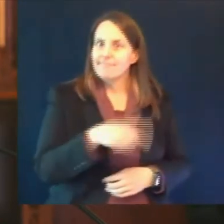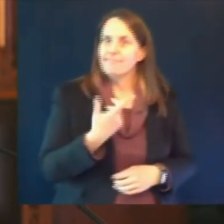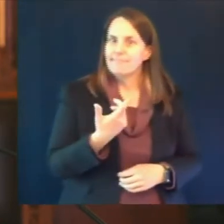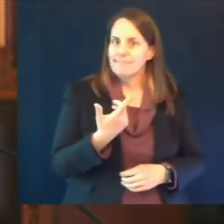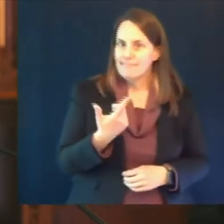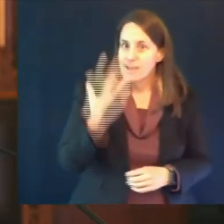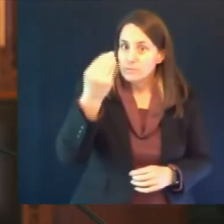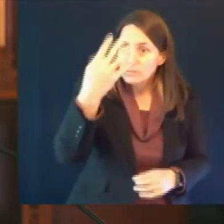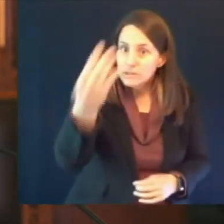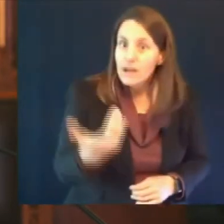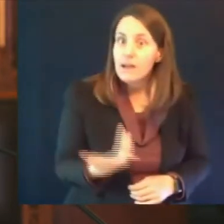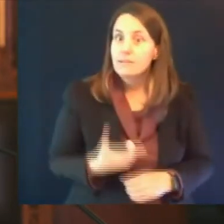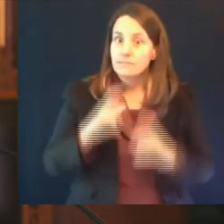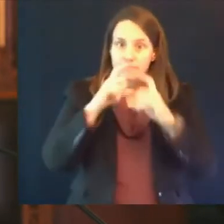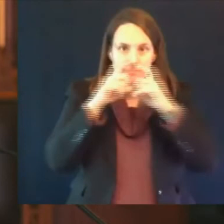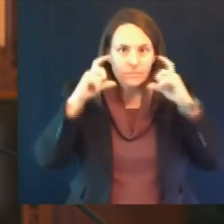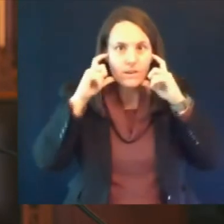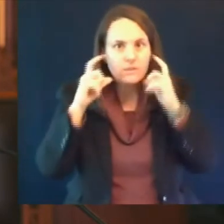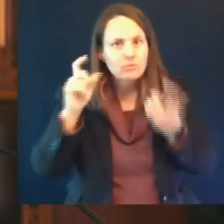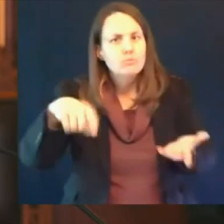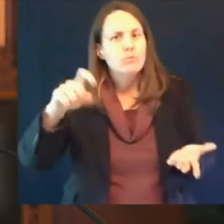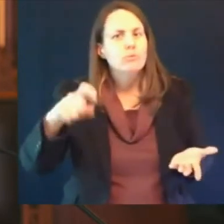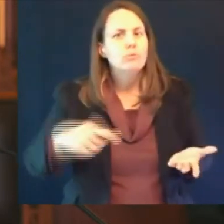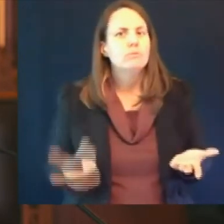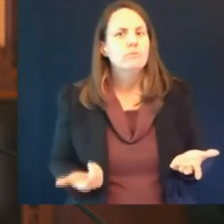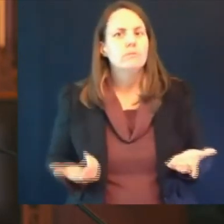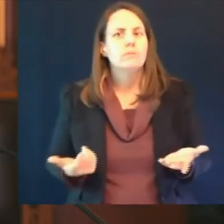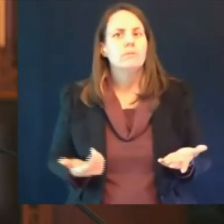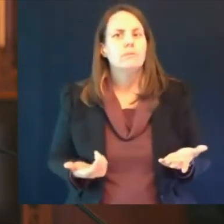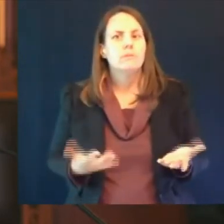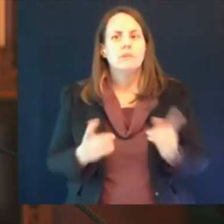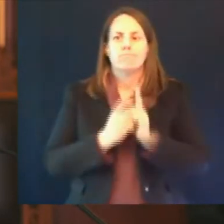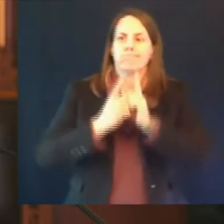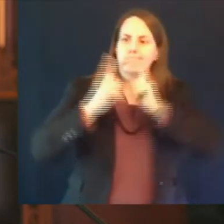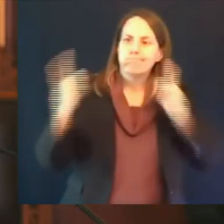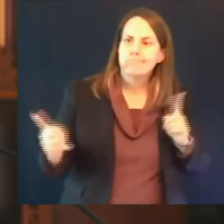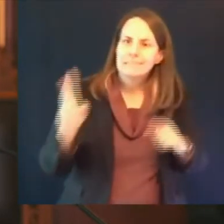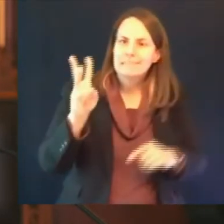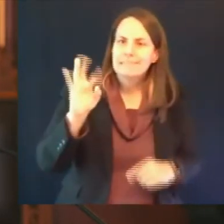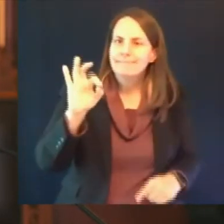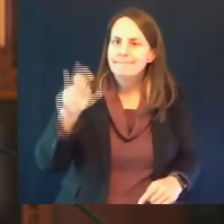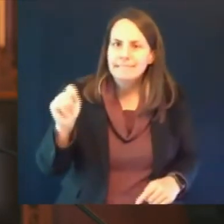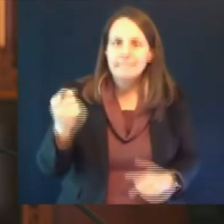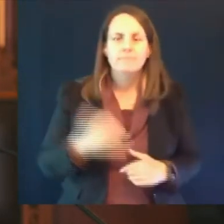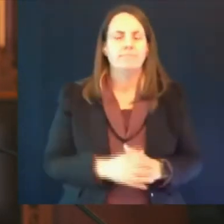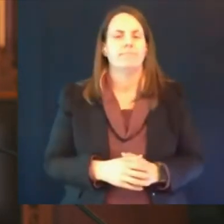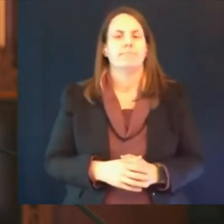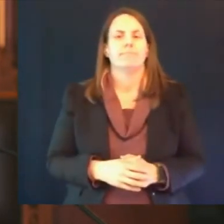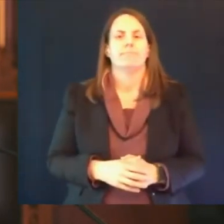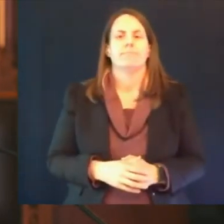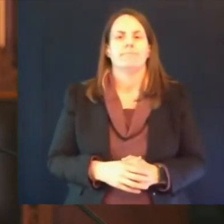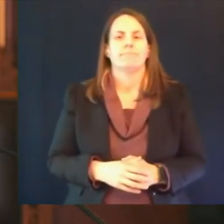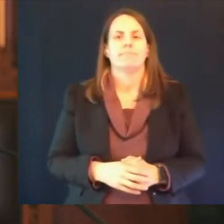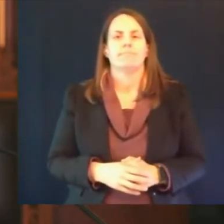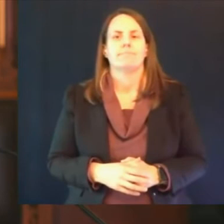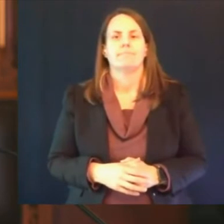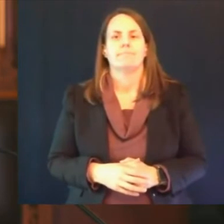it's a lot easier to stay away from your opponent by at least six feet if you're playing tennis than if you're playing